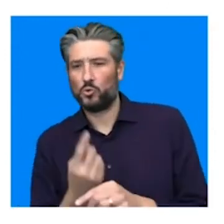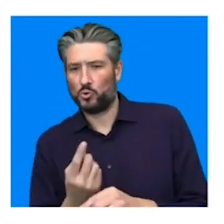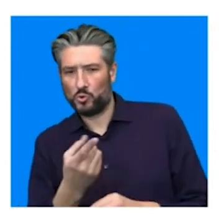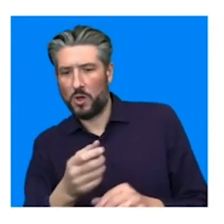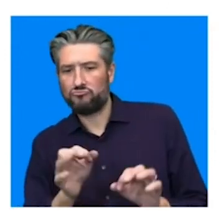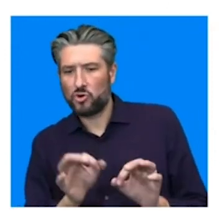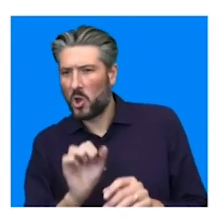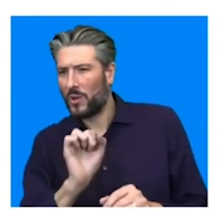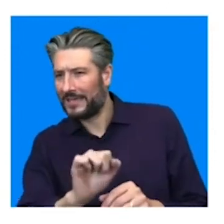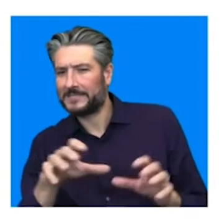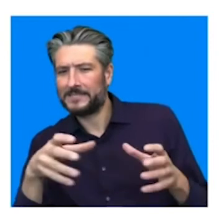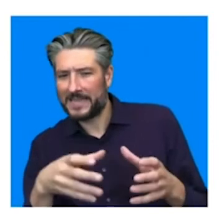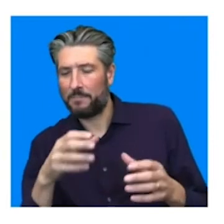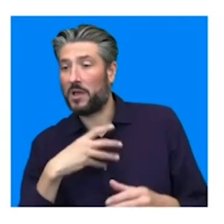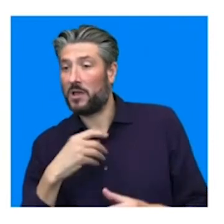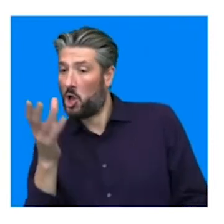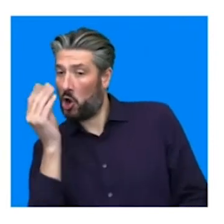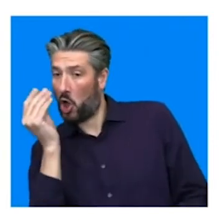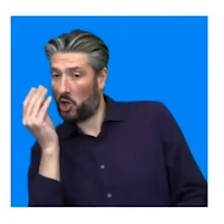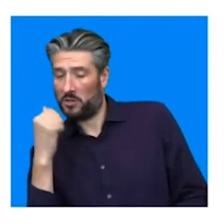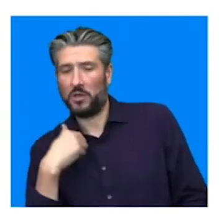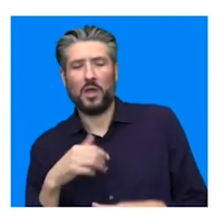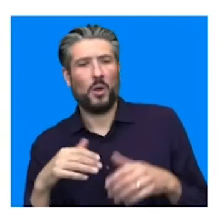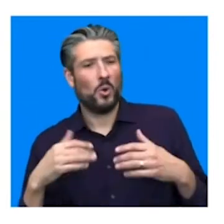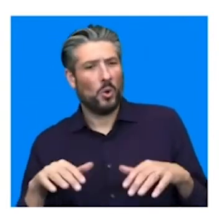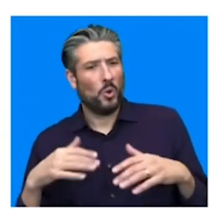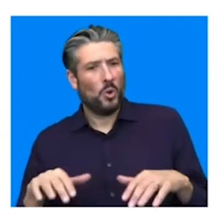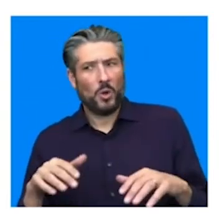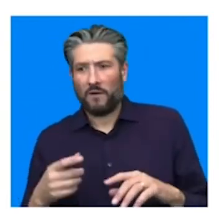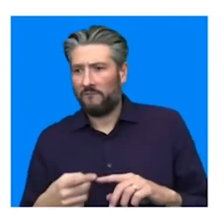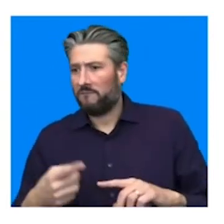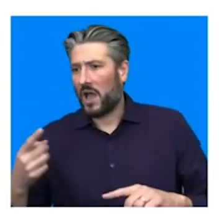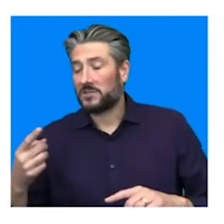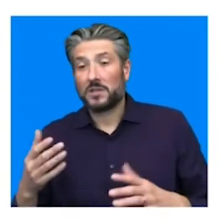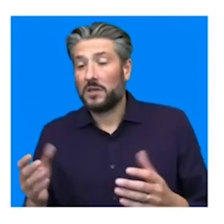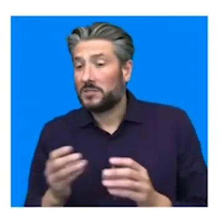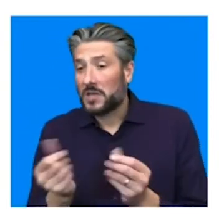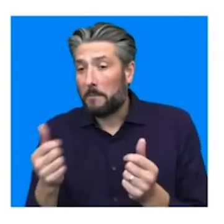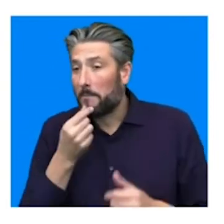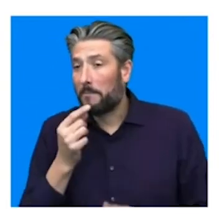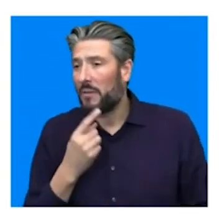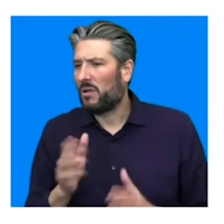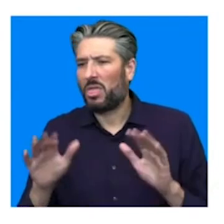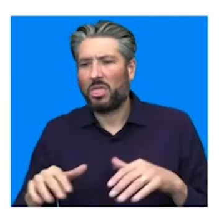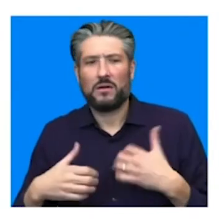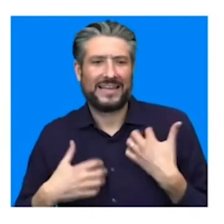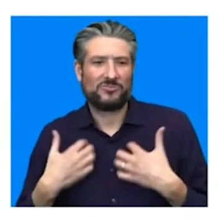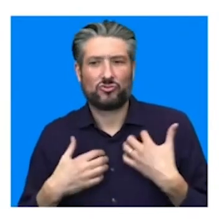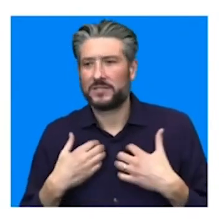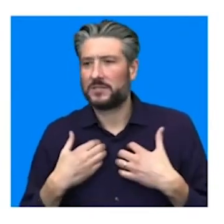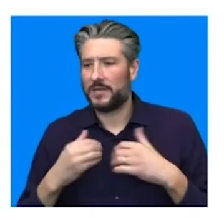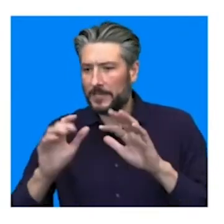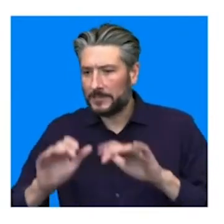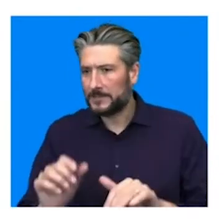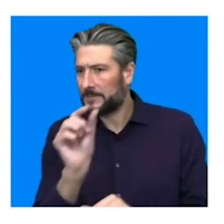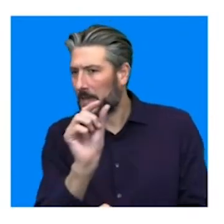stuff. It's incredible how fast people who have no interest in typography or typefaces, these stakeholders that we brought in